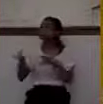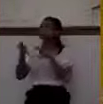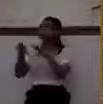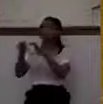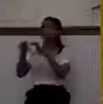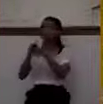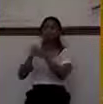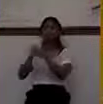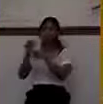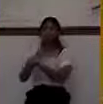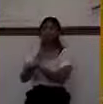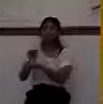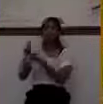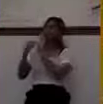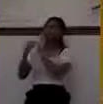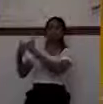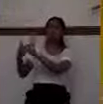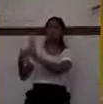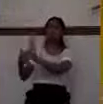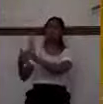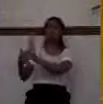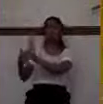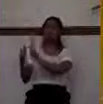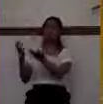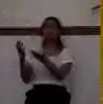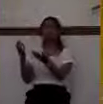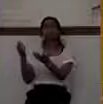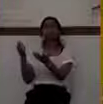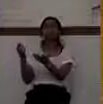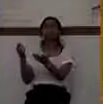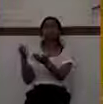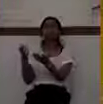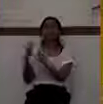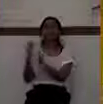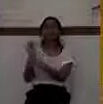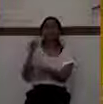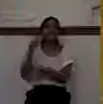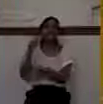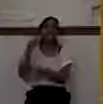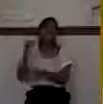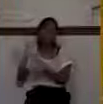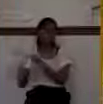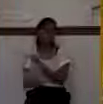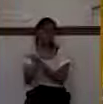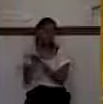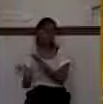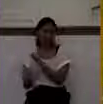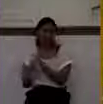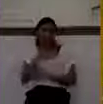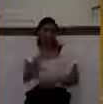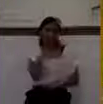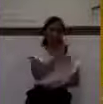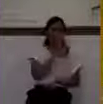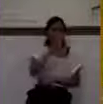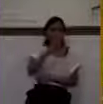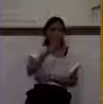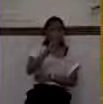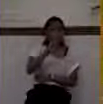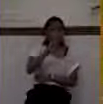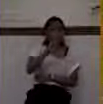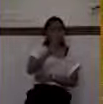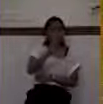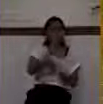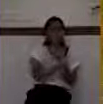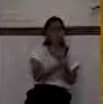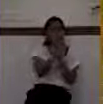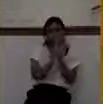showing forth, can I say it like this, the gold shields rather than the bronze shields of our life. Let me give you the third thing.